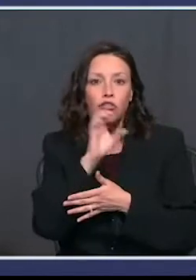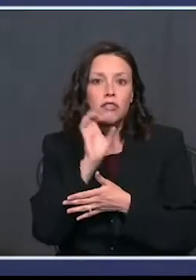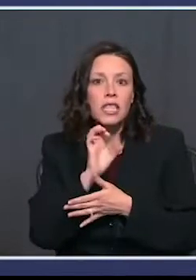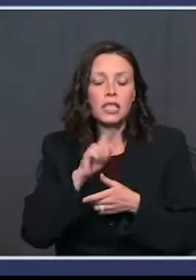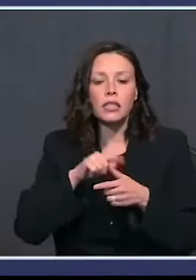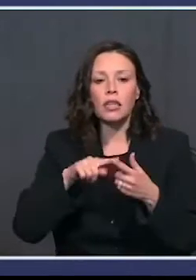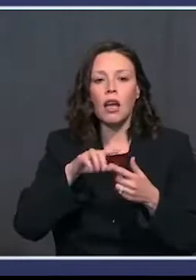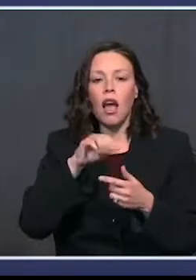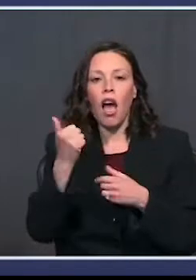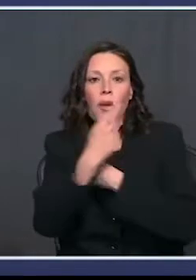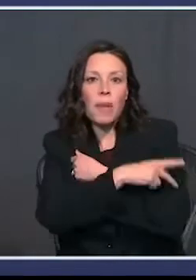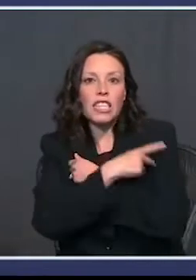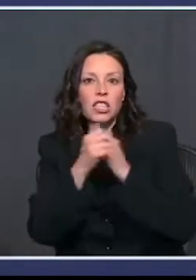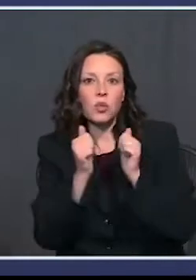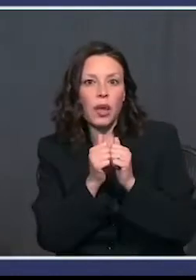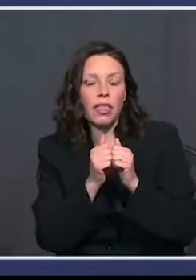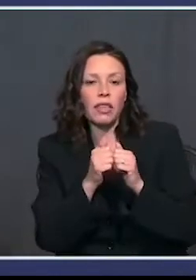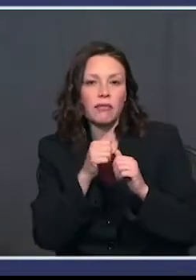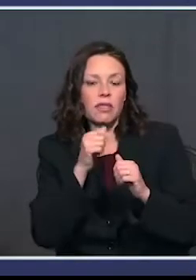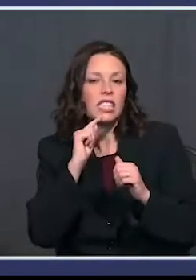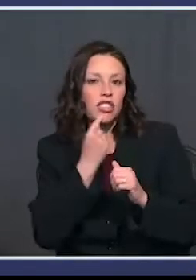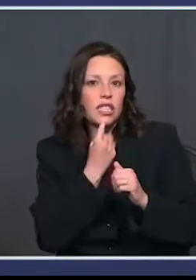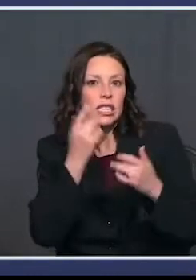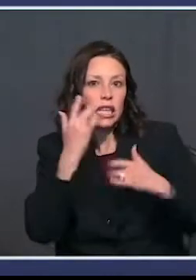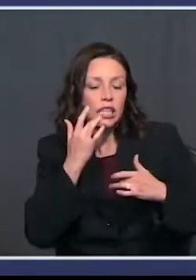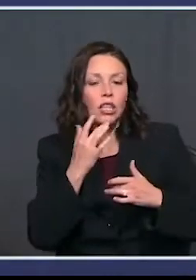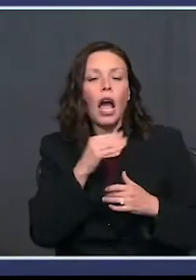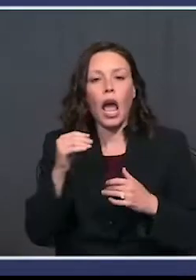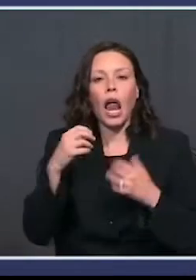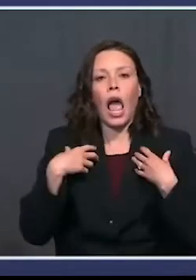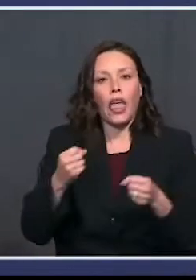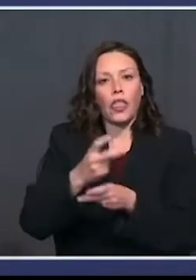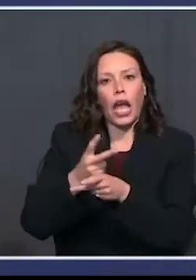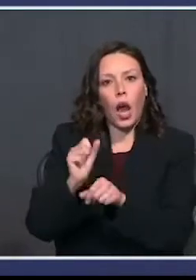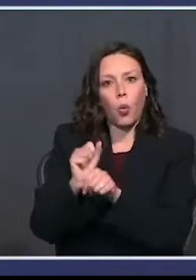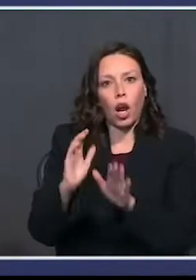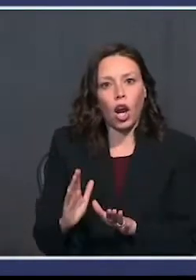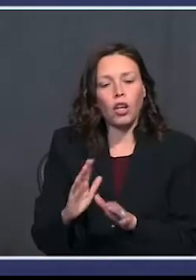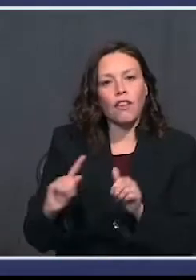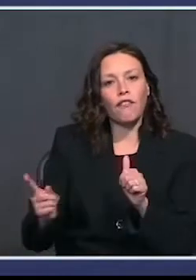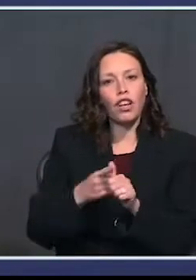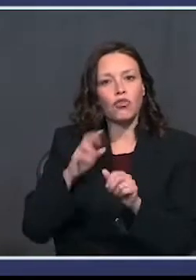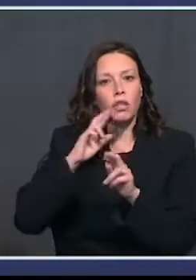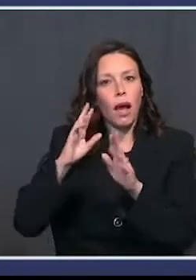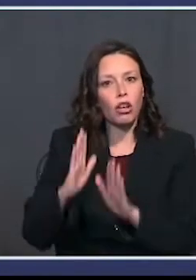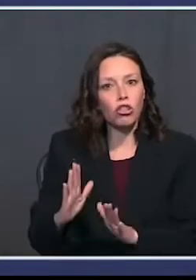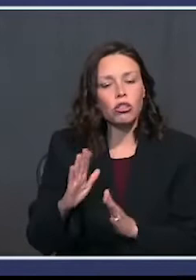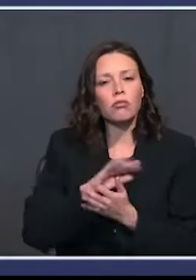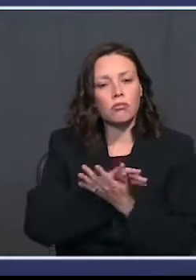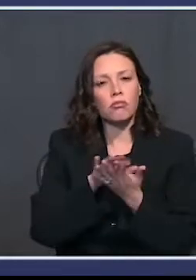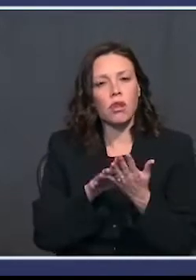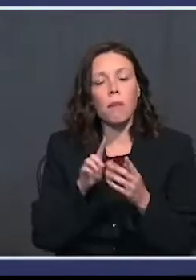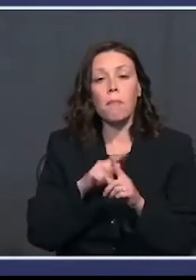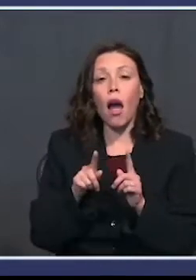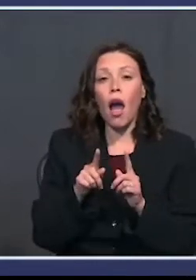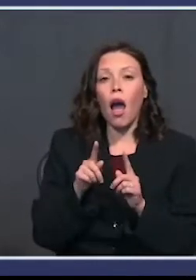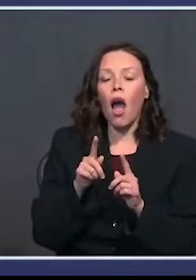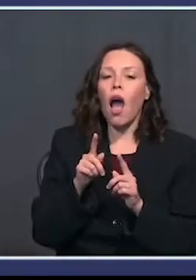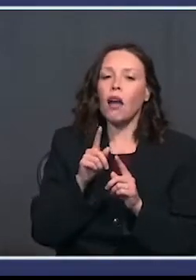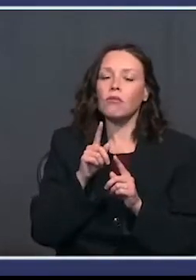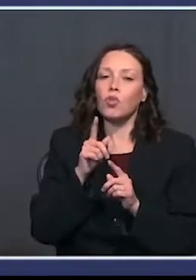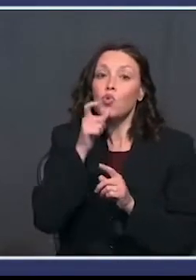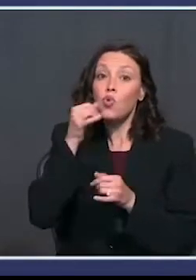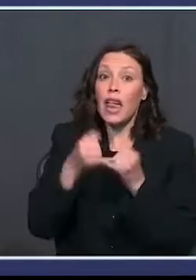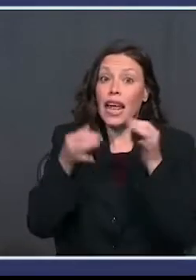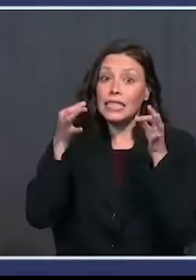conditions, as well as healthcare workers and first responders. The ultimate decision rests with the governors of the